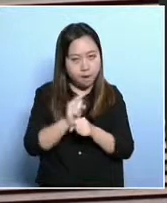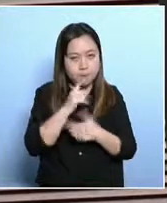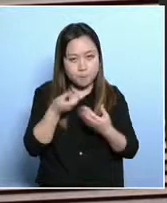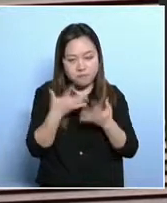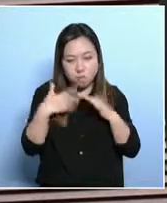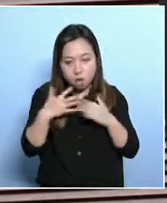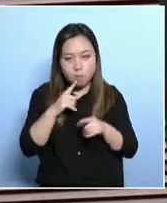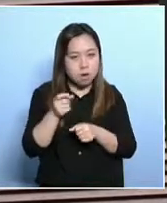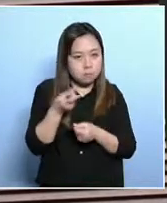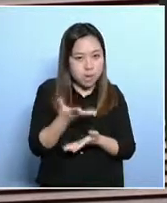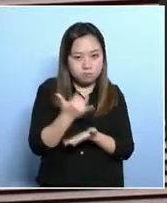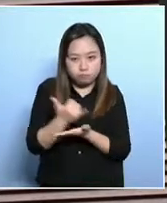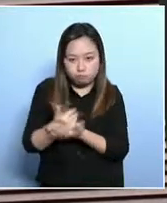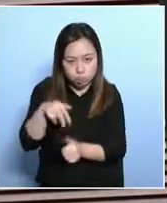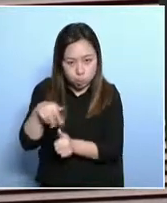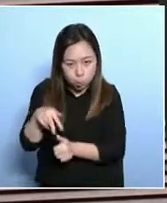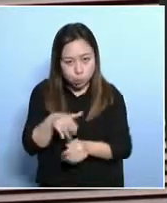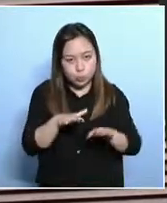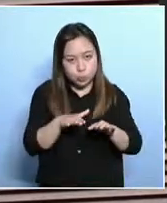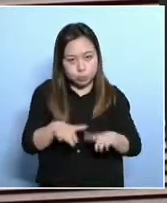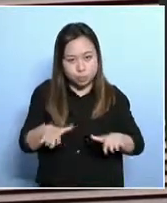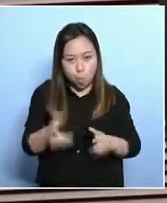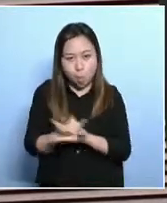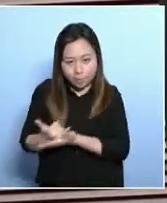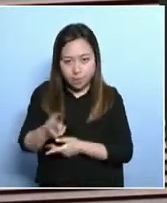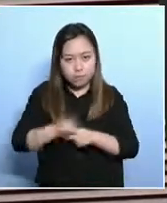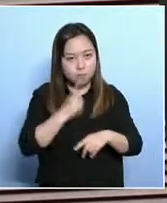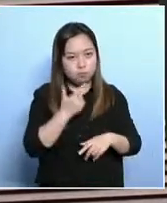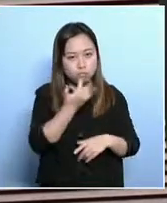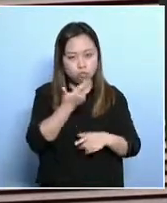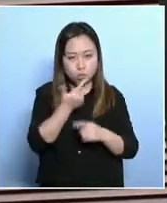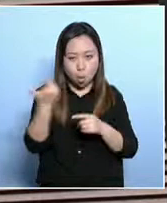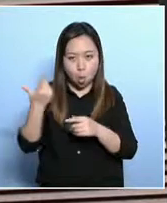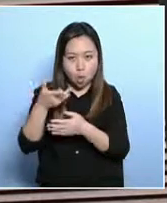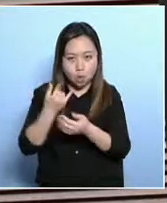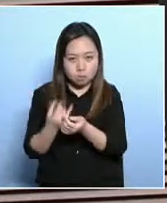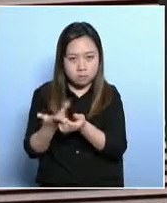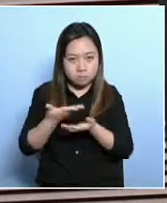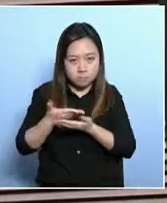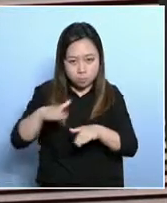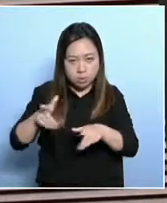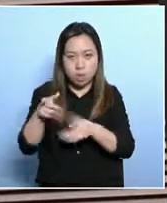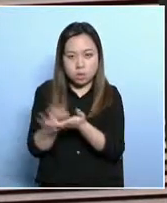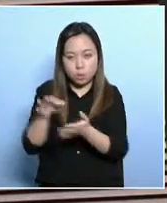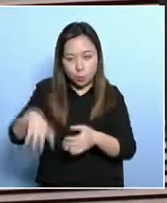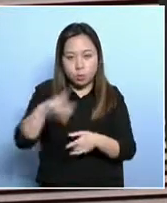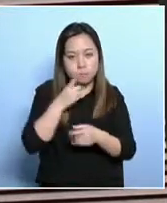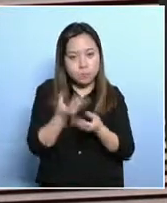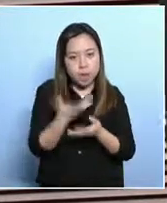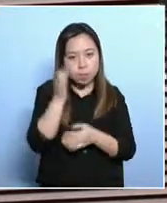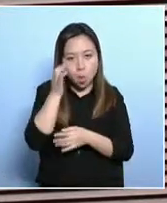-friendly policies and it should increase the number of assisted childcare places